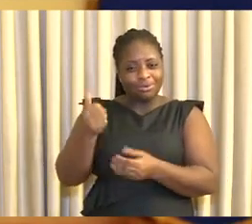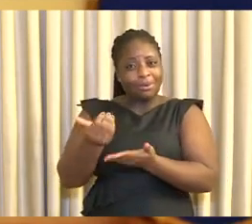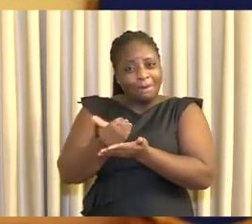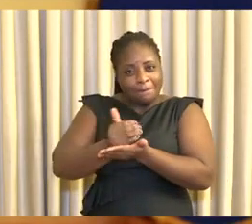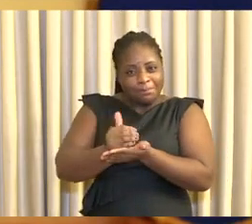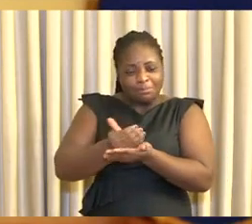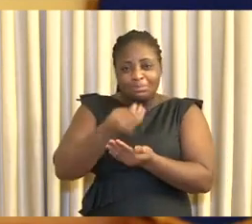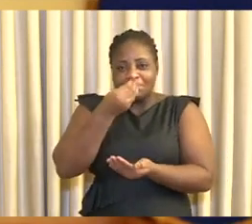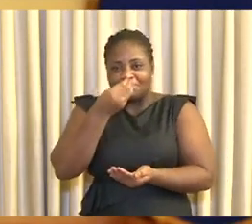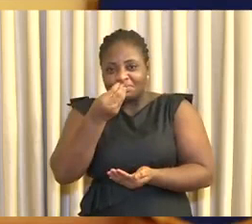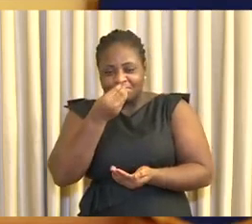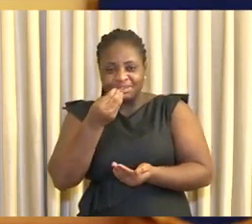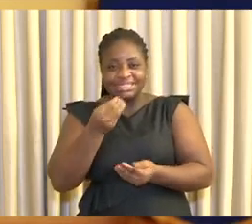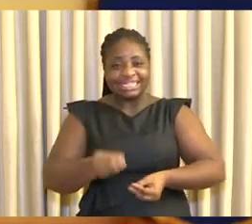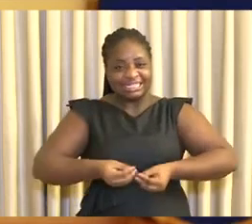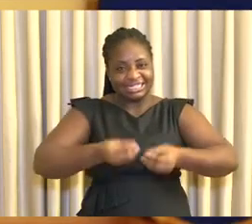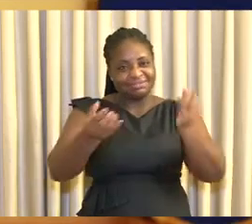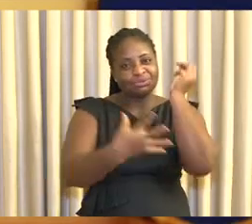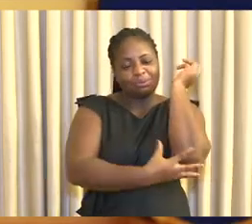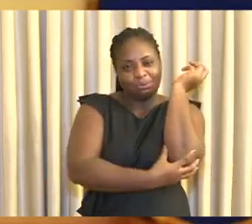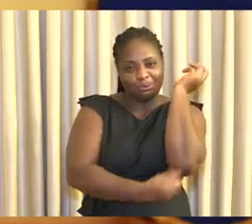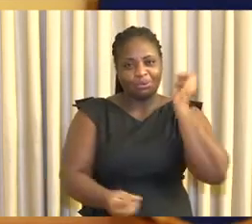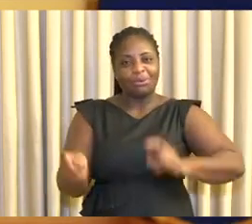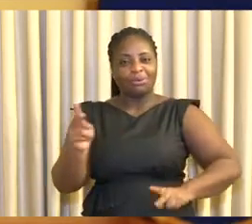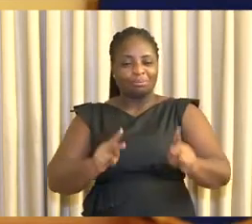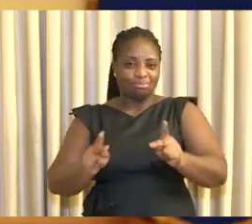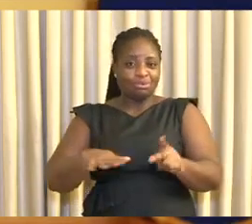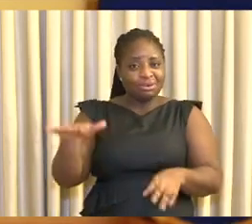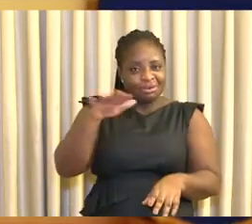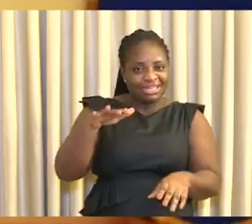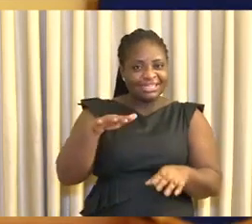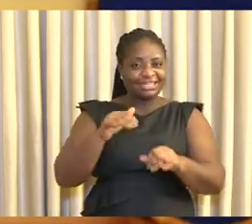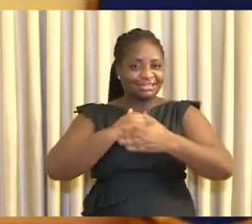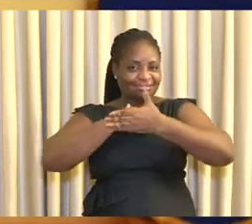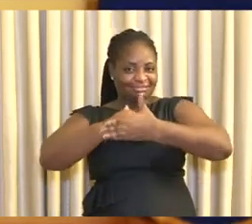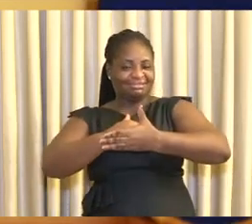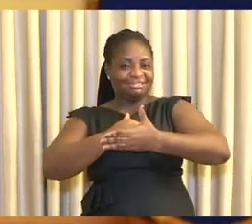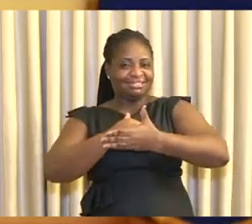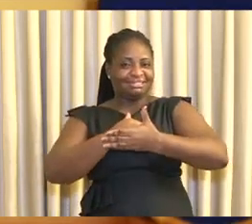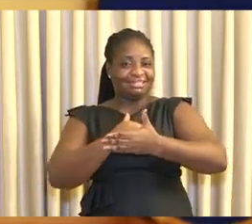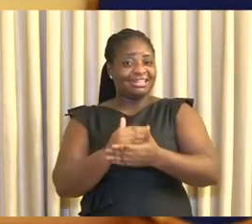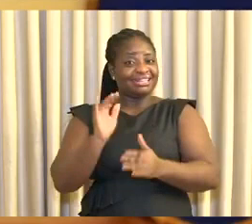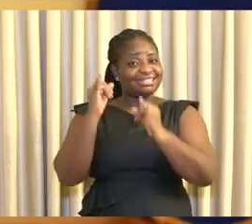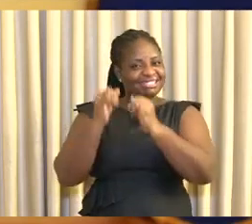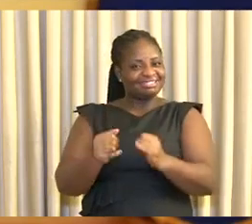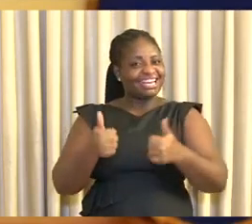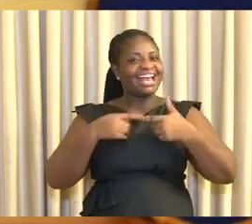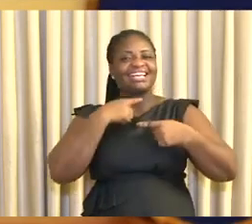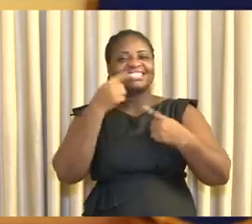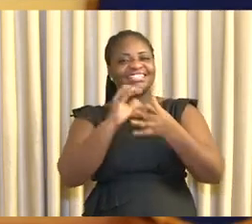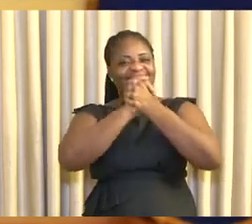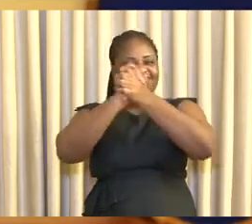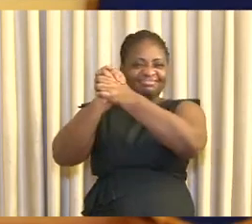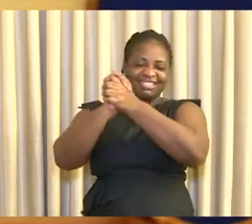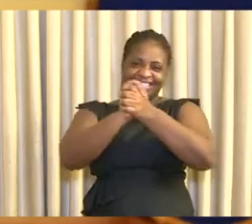Aiko for being good neighbors to your fellow Ghanaians. As we continue to battle this pandemic,